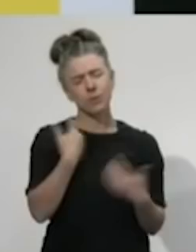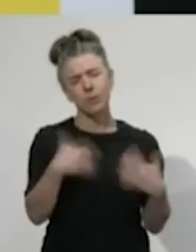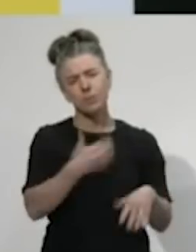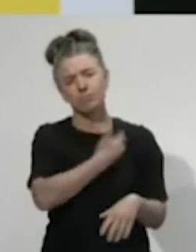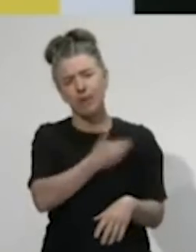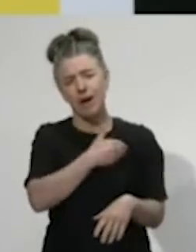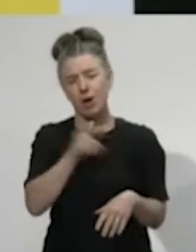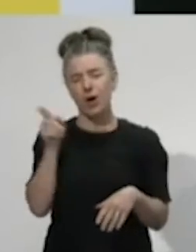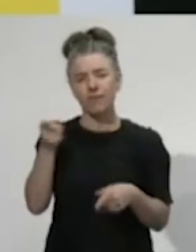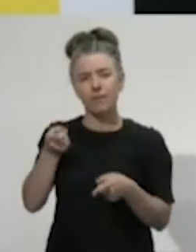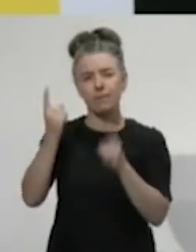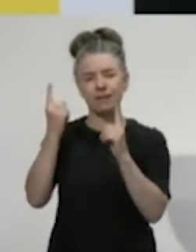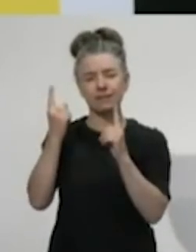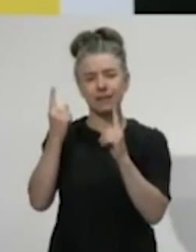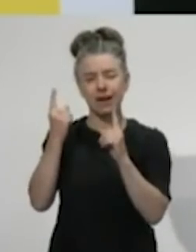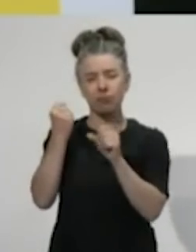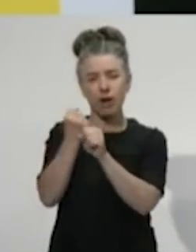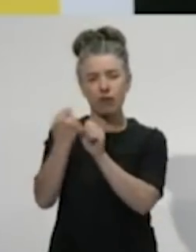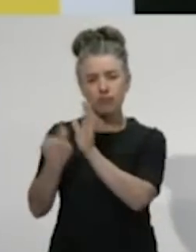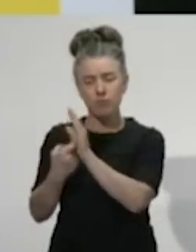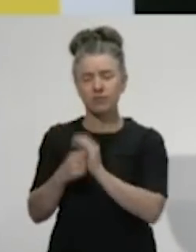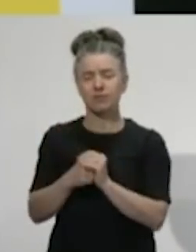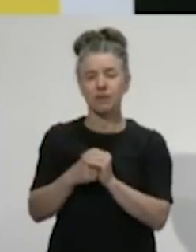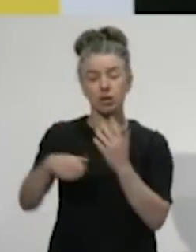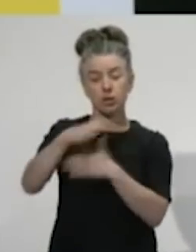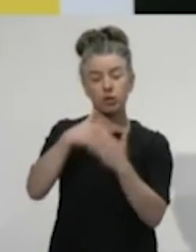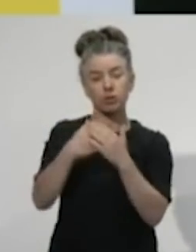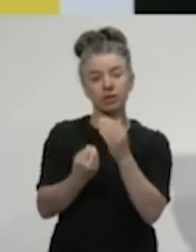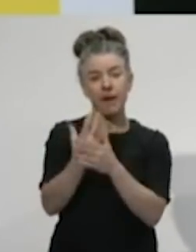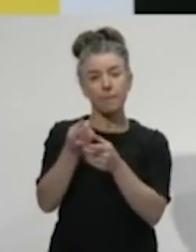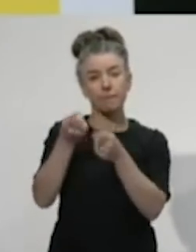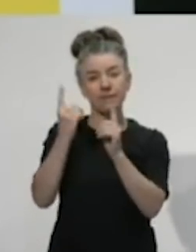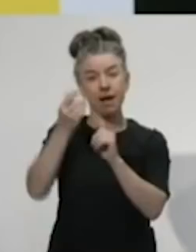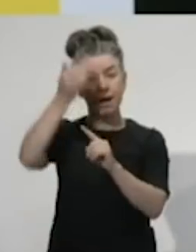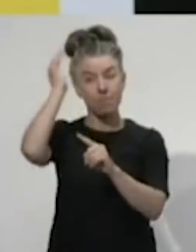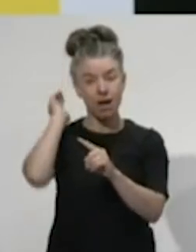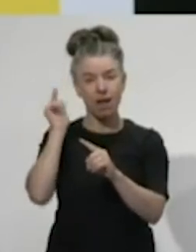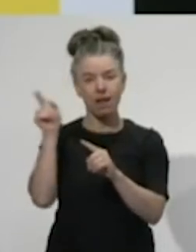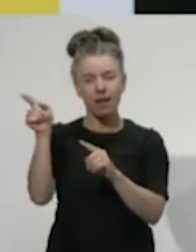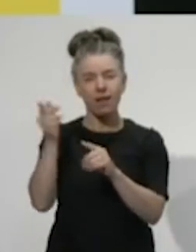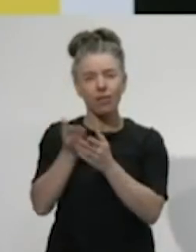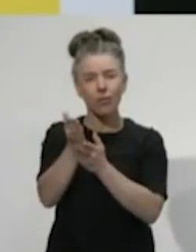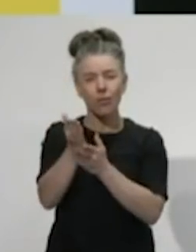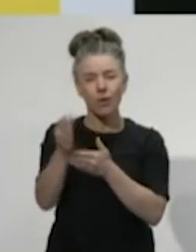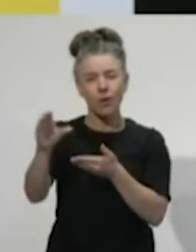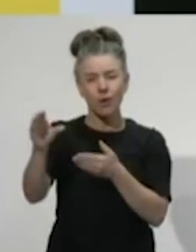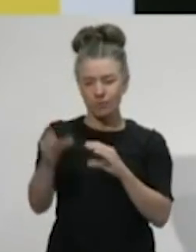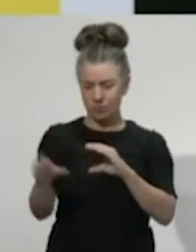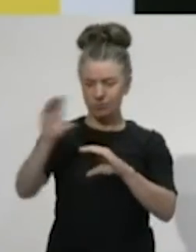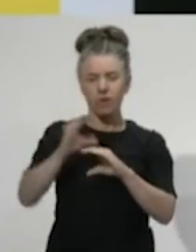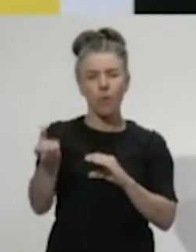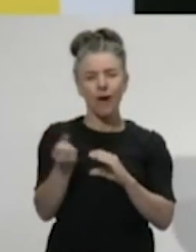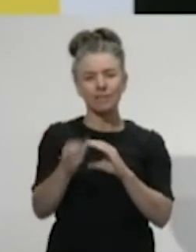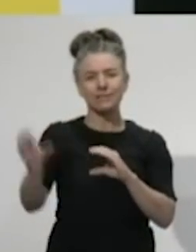work Finance Minister Grant Robertson and Social Development Minister Kaumau Cipollone did with a wage subsidy scheme. This nearly